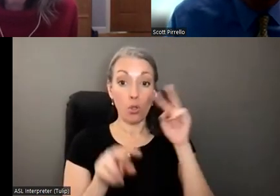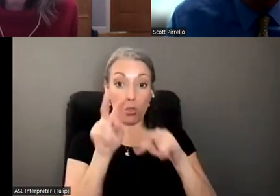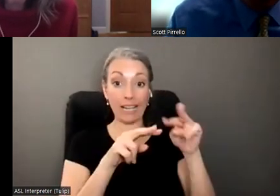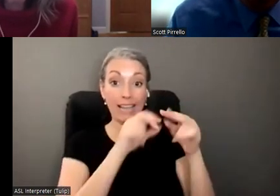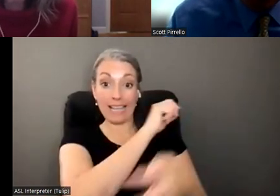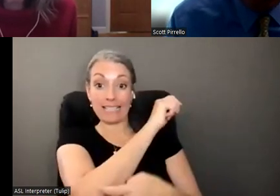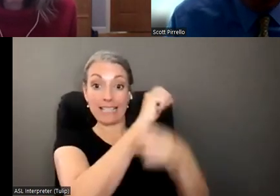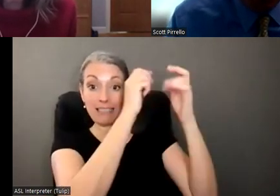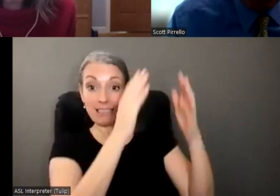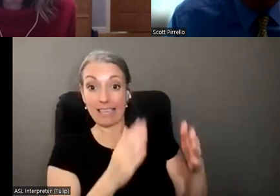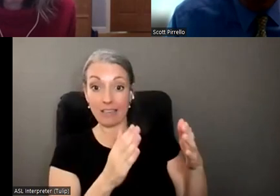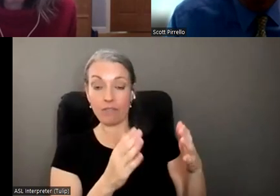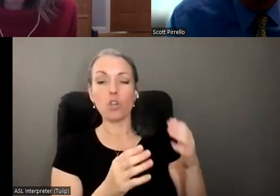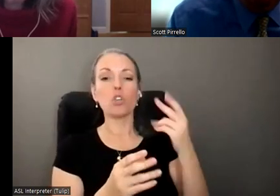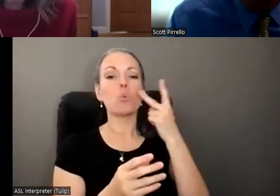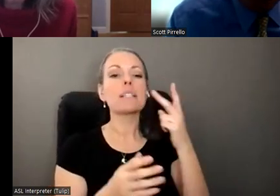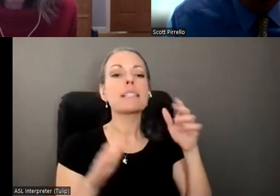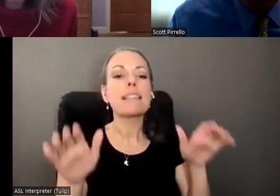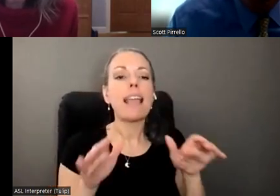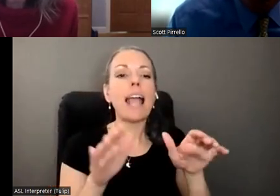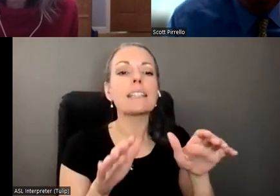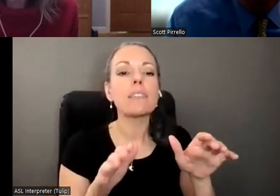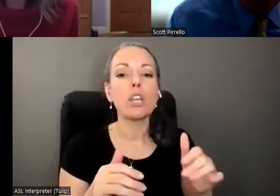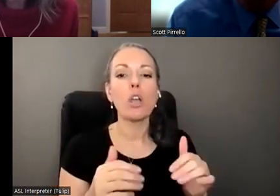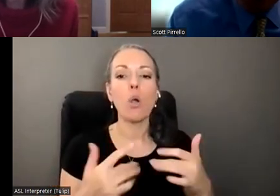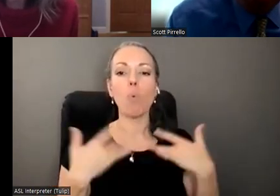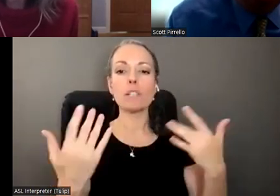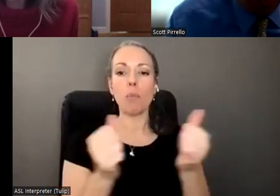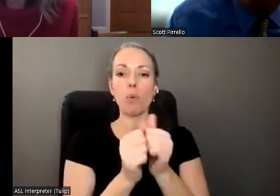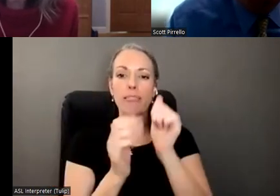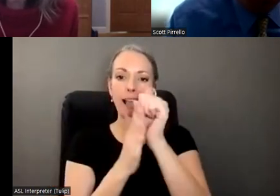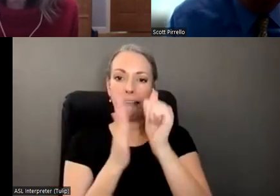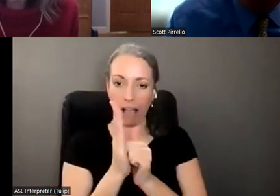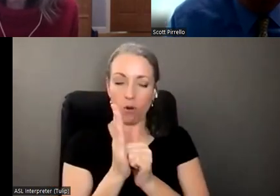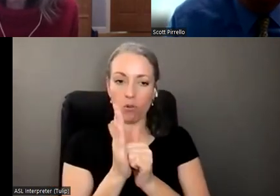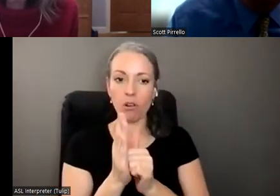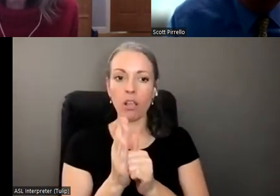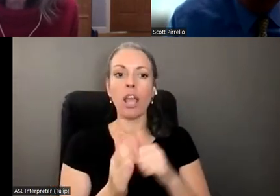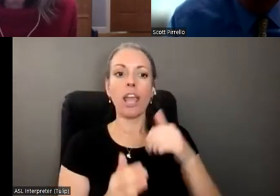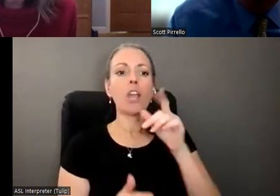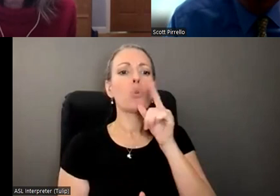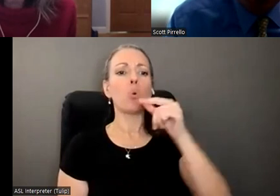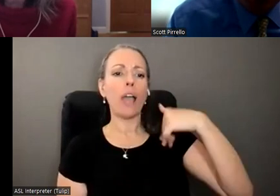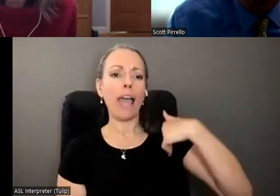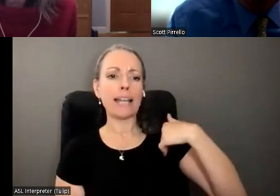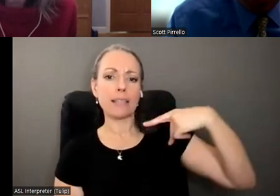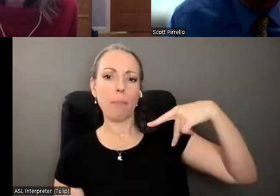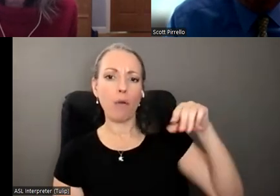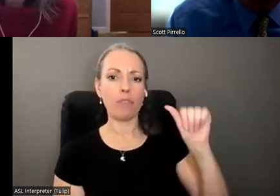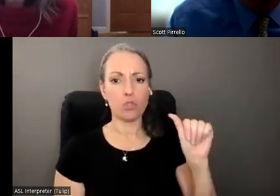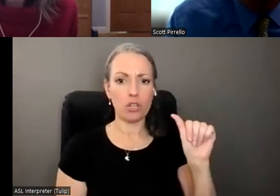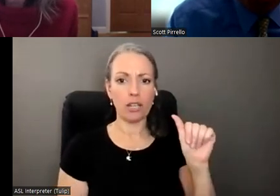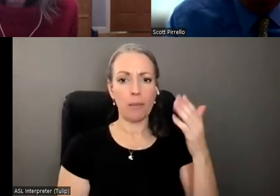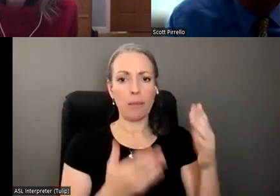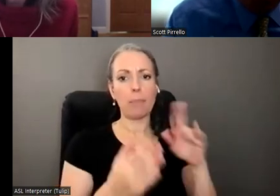you know, we want to see what the activity is on that account. And if even as a power of attorney, right, that, uh, the daughter's